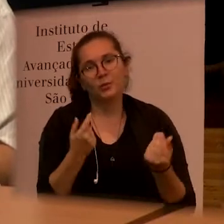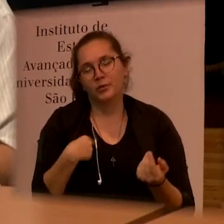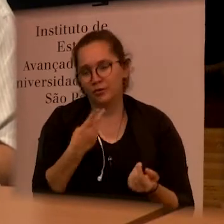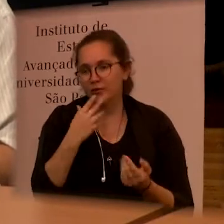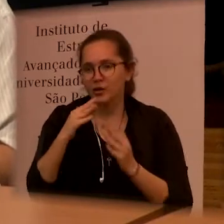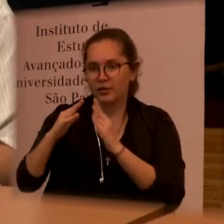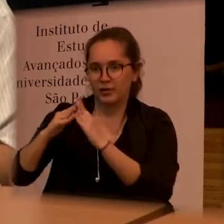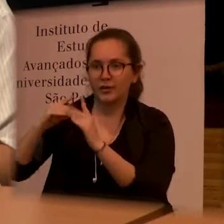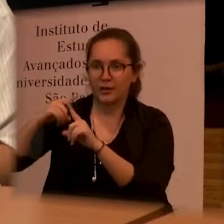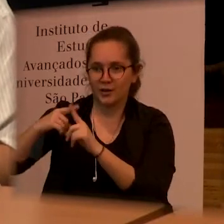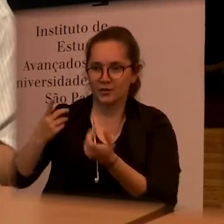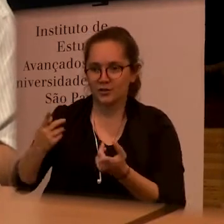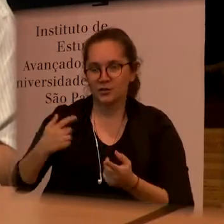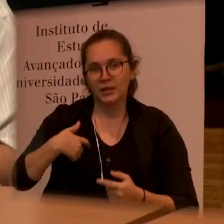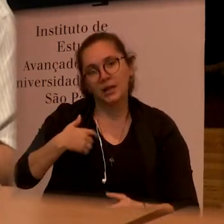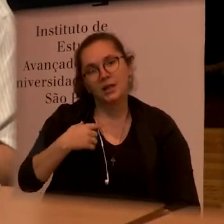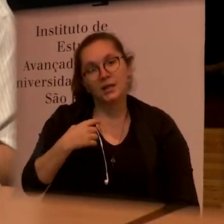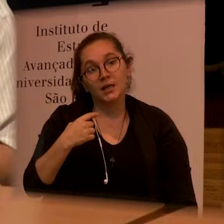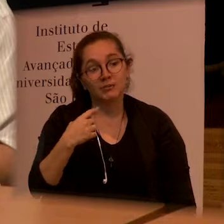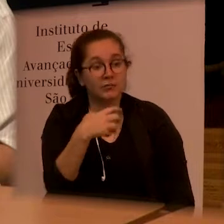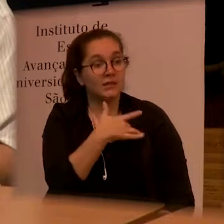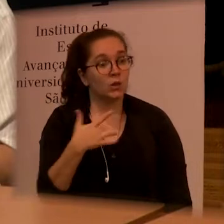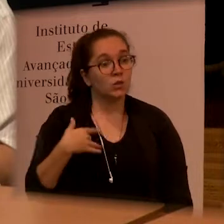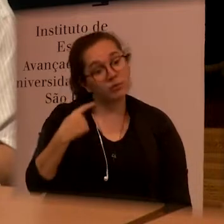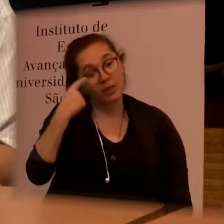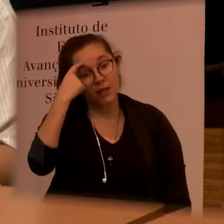role for instance or the church